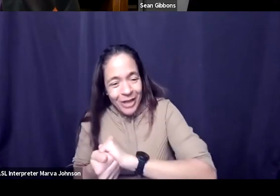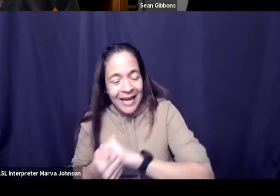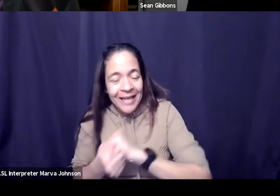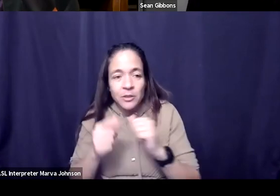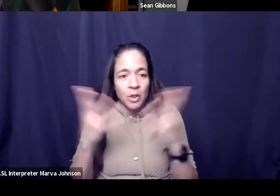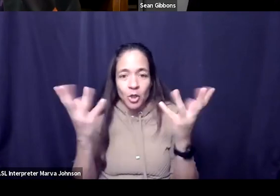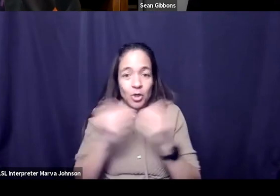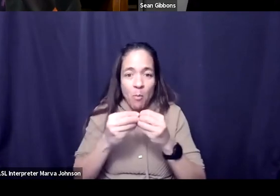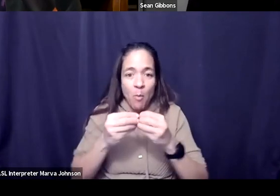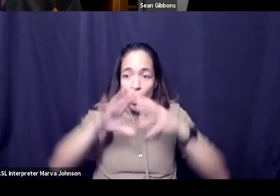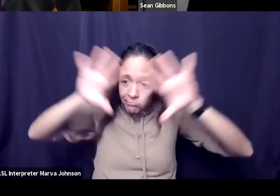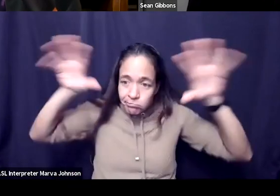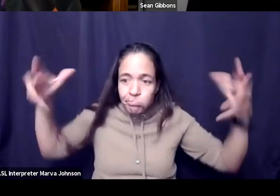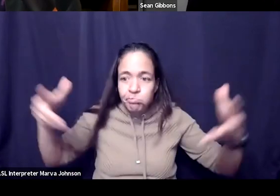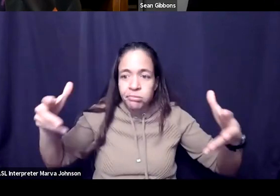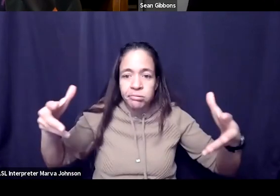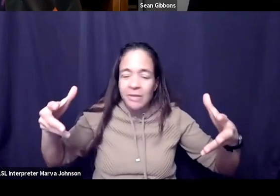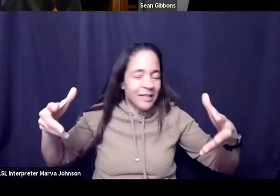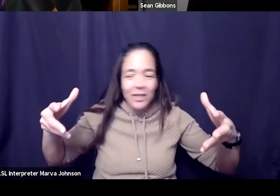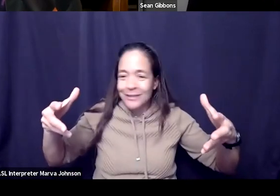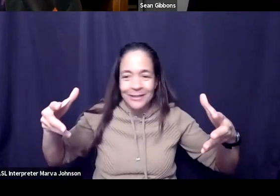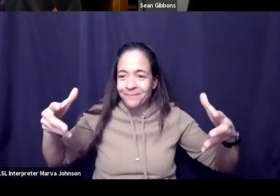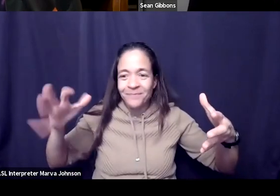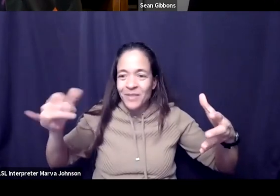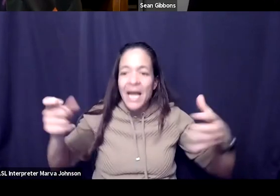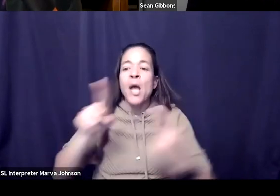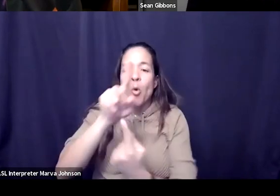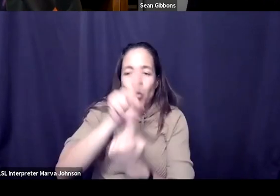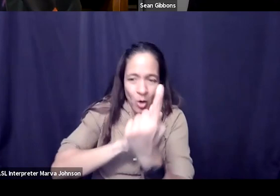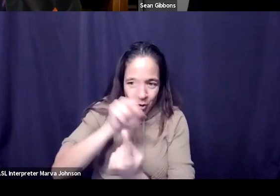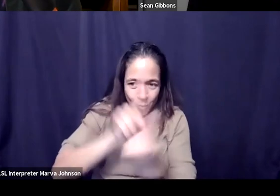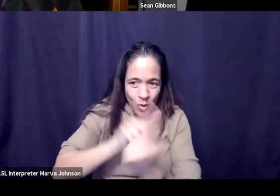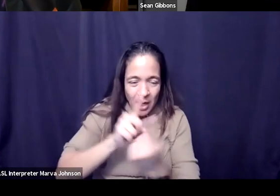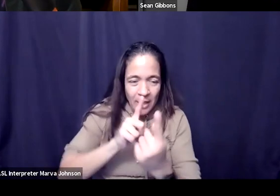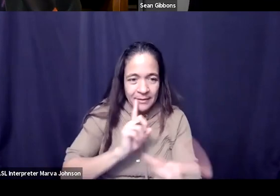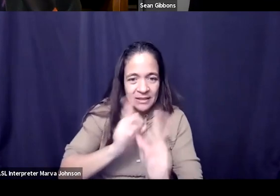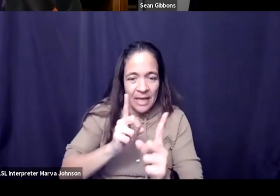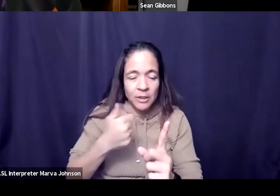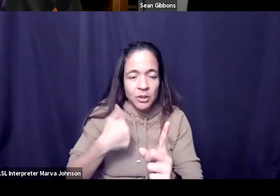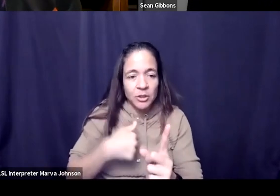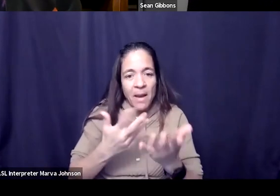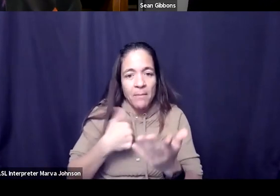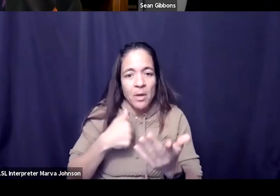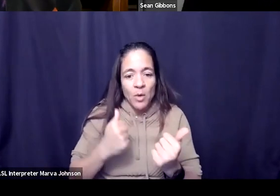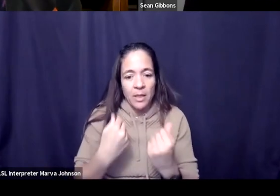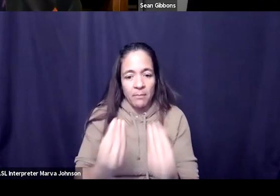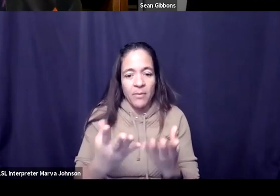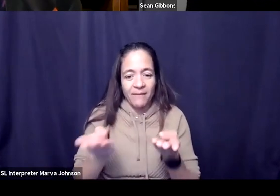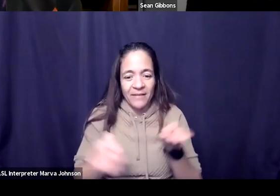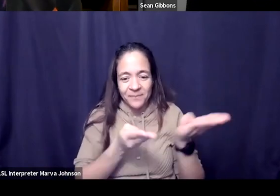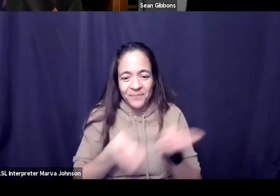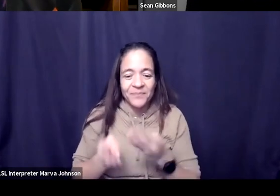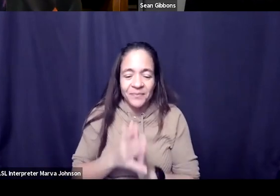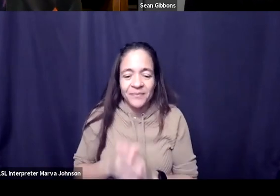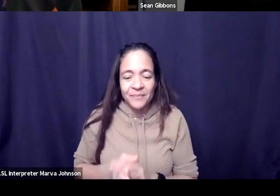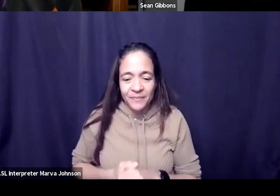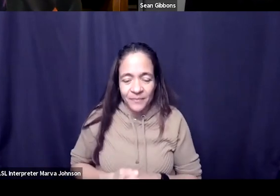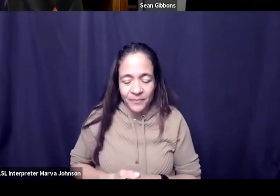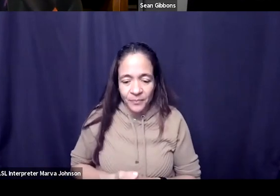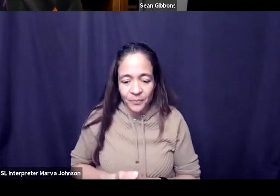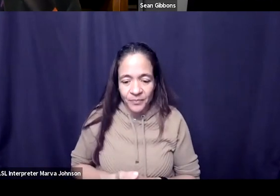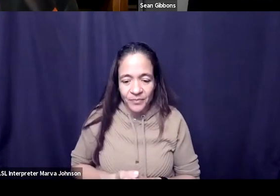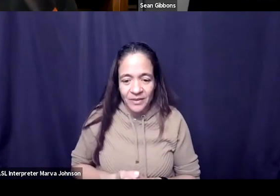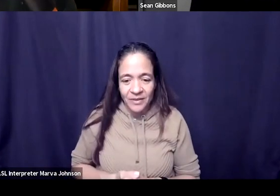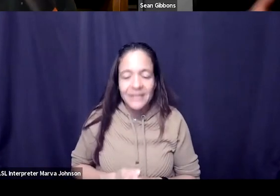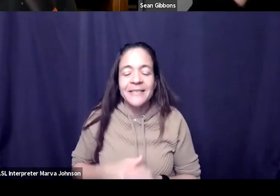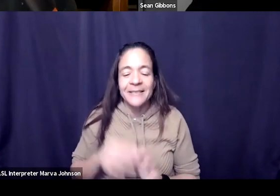there needs to be more specific kind of one-on-one conversation that we facilitate and so that actually makes me a place that's very much lands in the